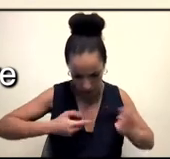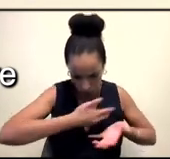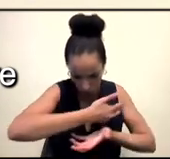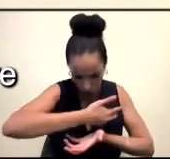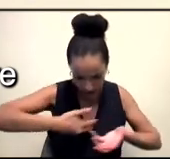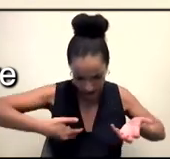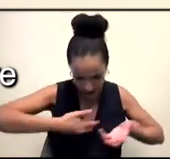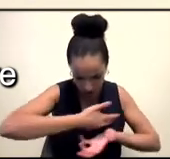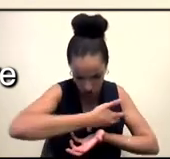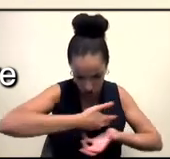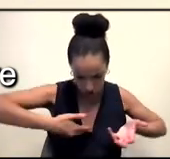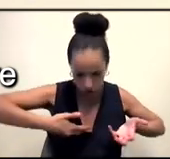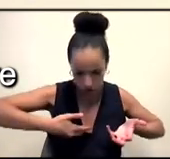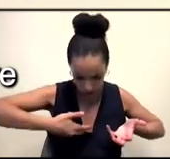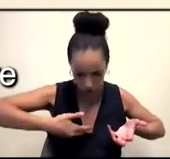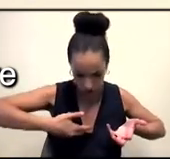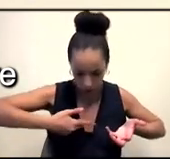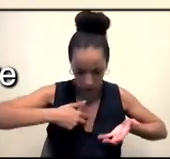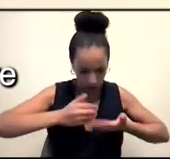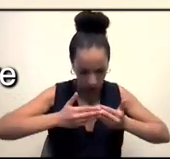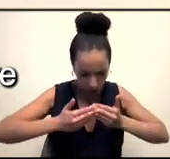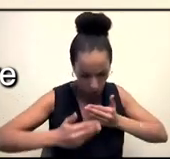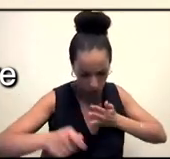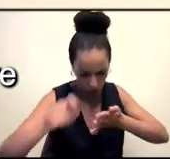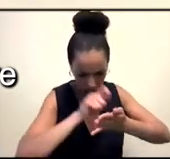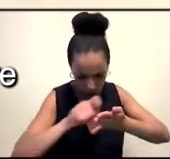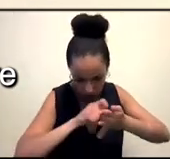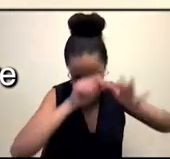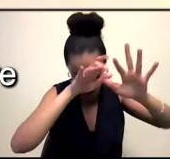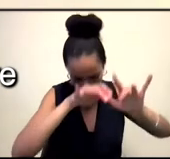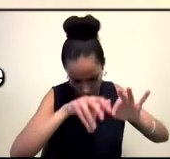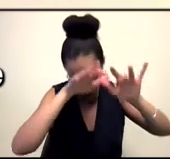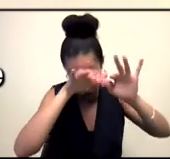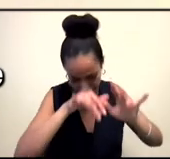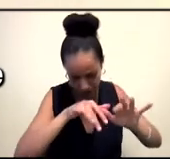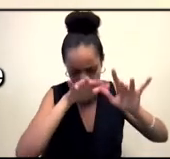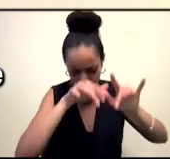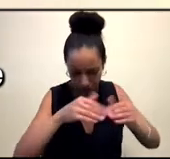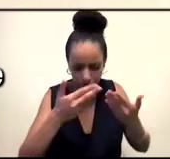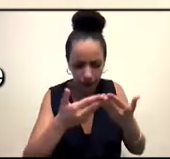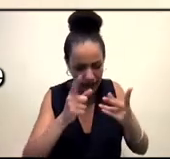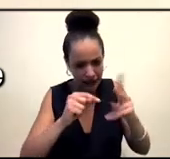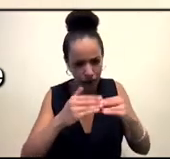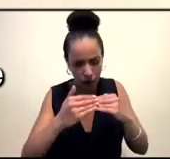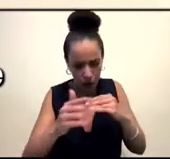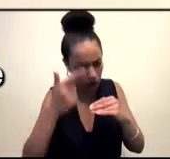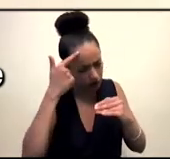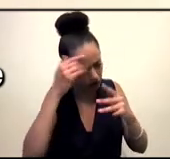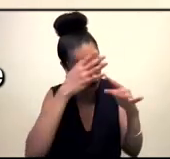increasingly, the more that I write, and the more that I, the more, the more, I guess, deeply,